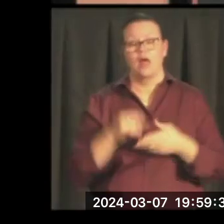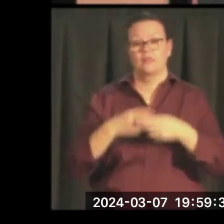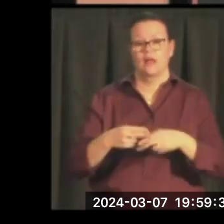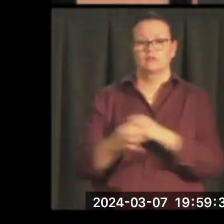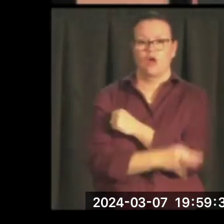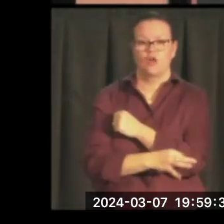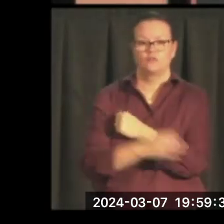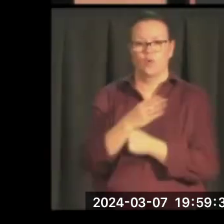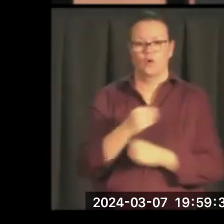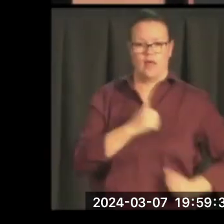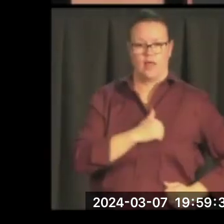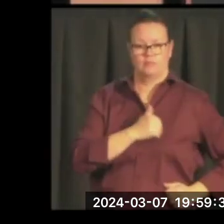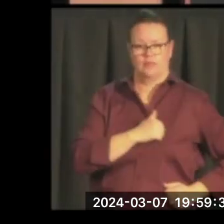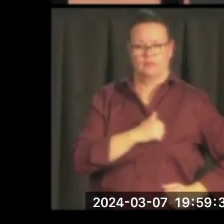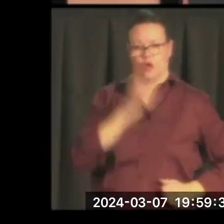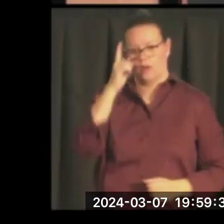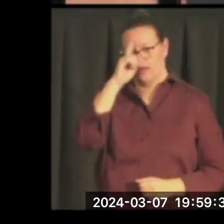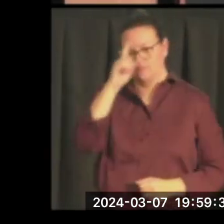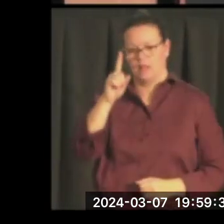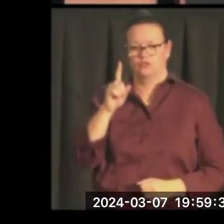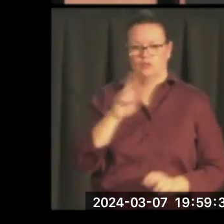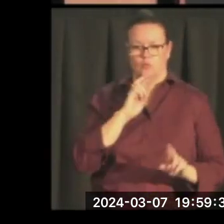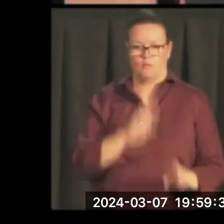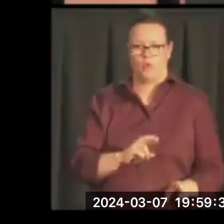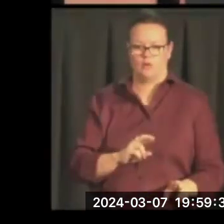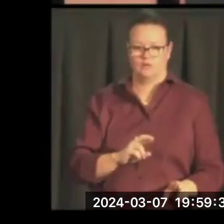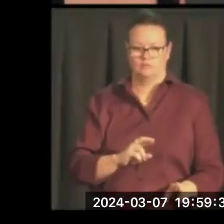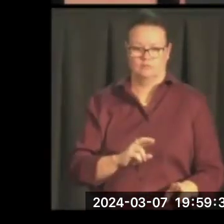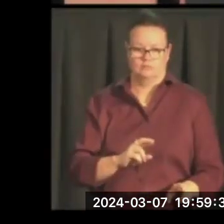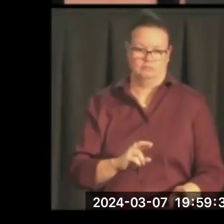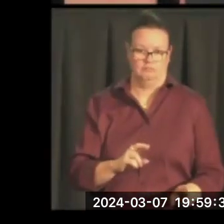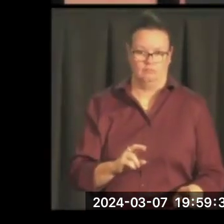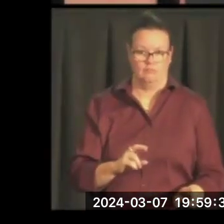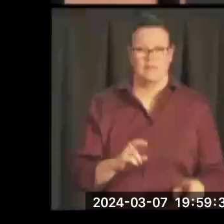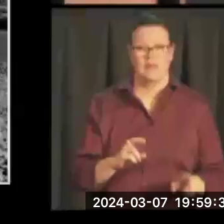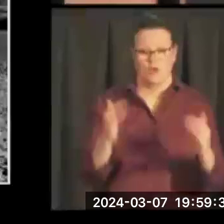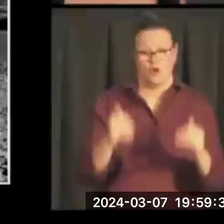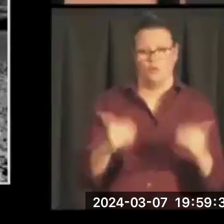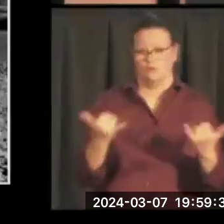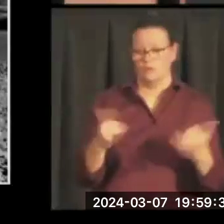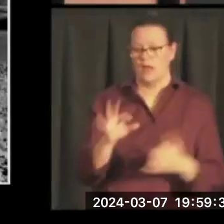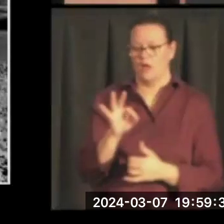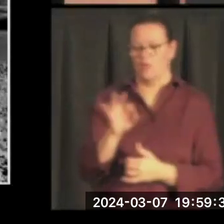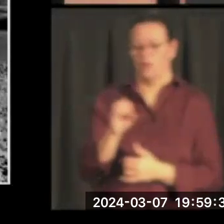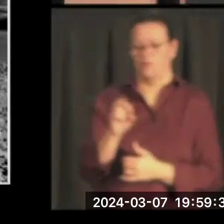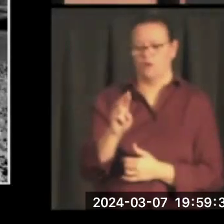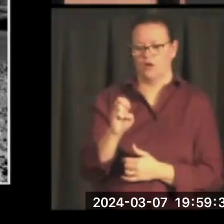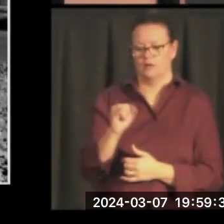Intelligence Report. And this brings me to the Foreign Affairs section, if you're still with me.